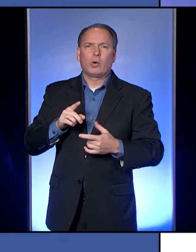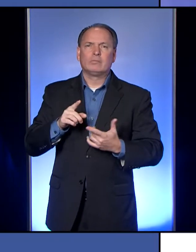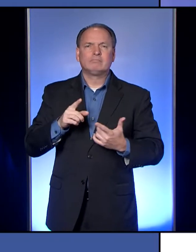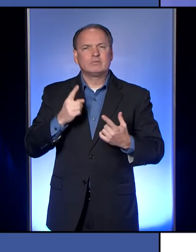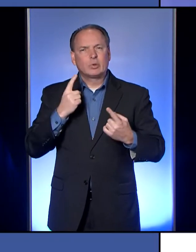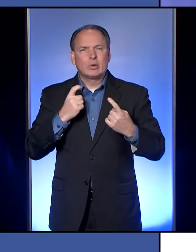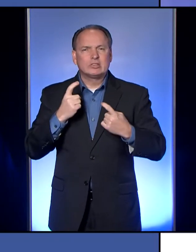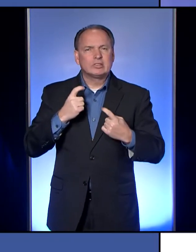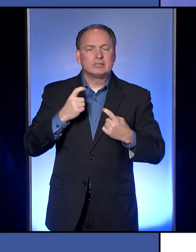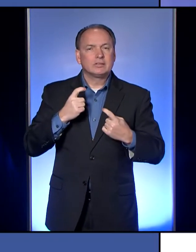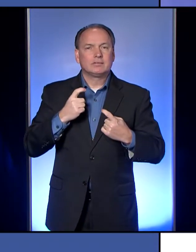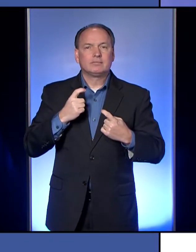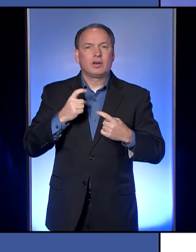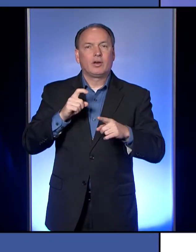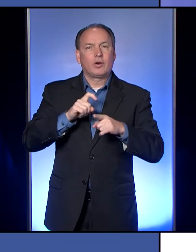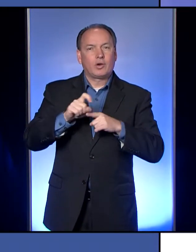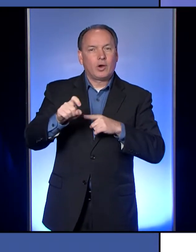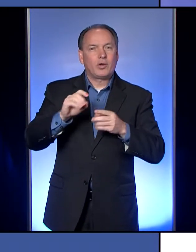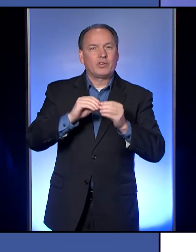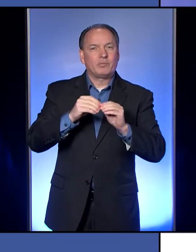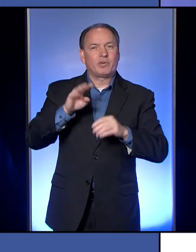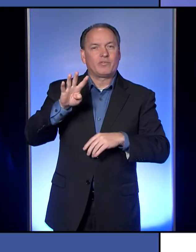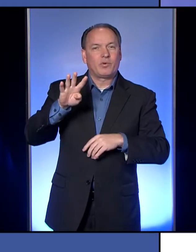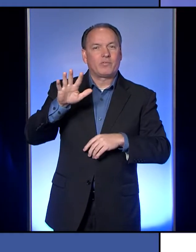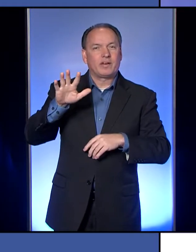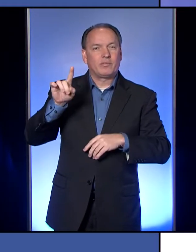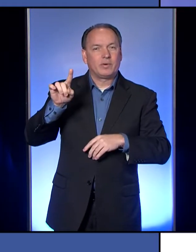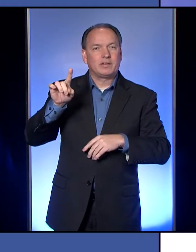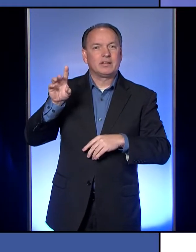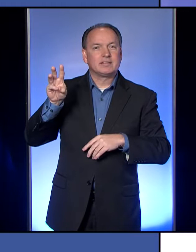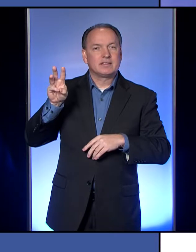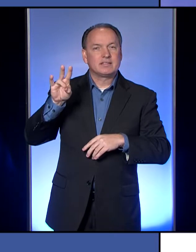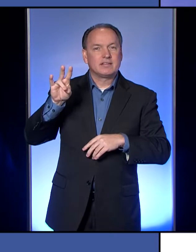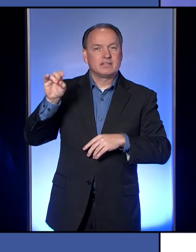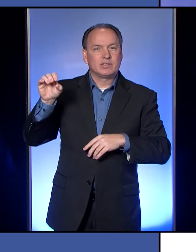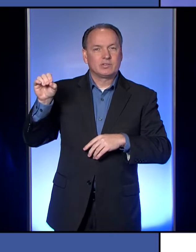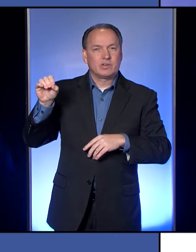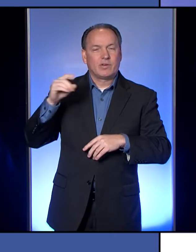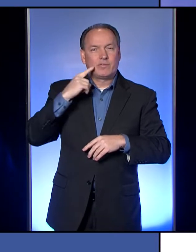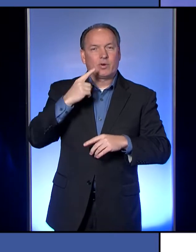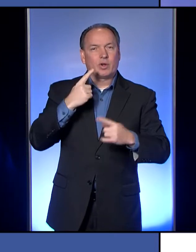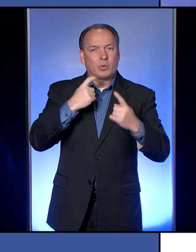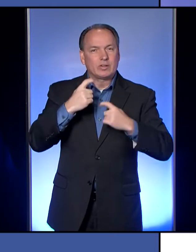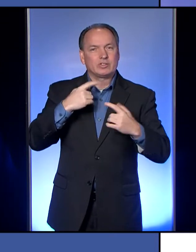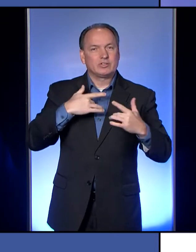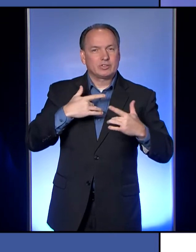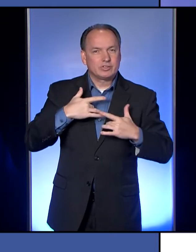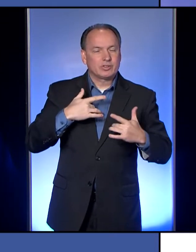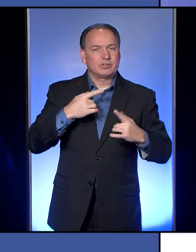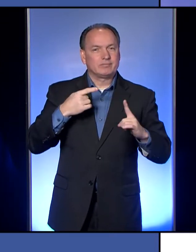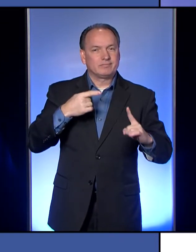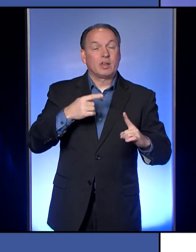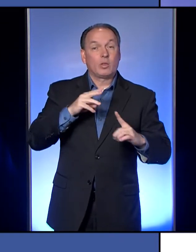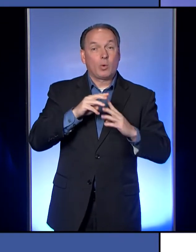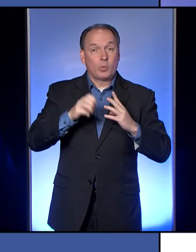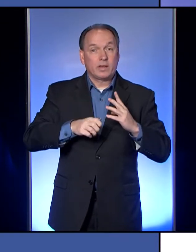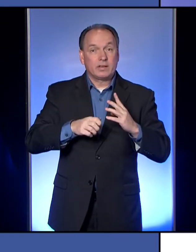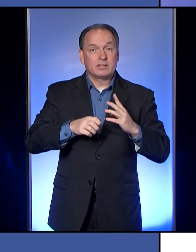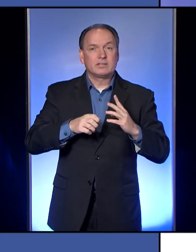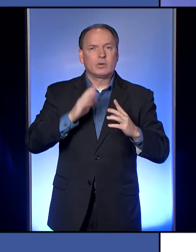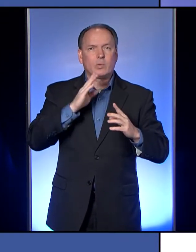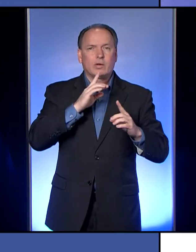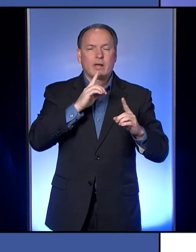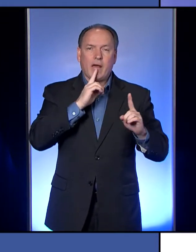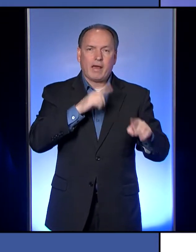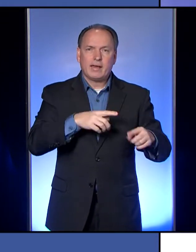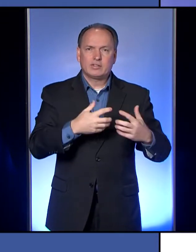about, please call the number 451-6700. On the weekends, most likely you will get a recording, but